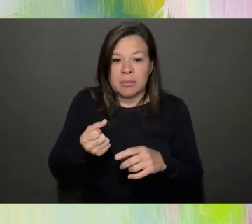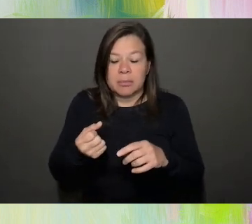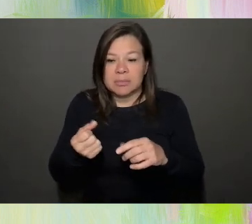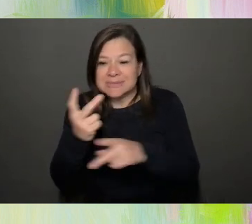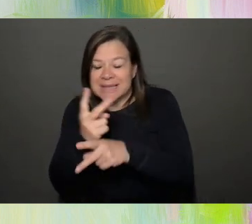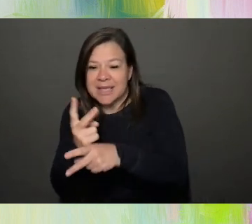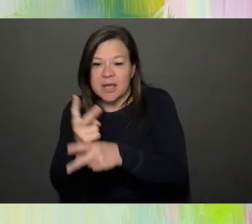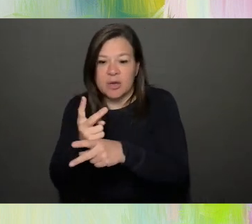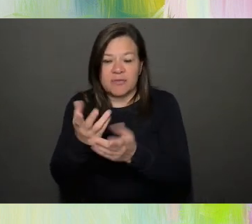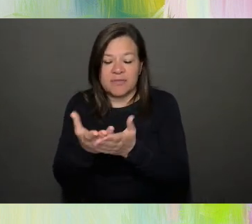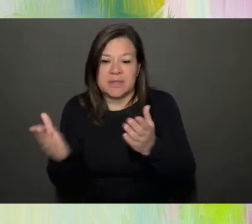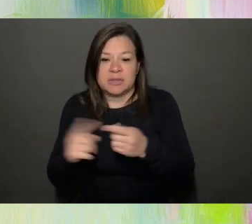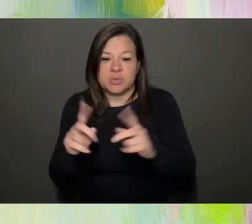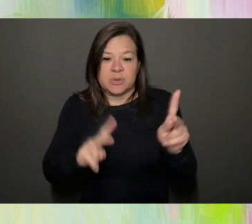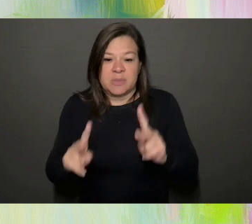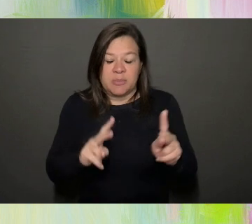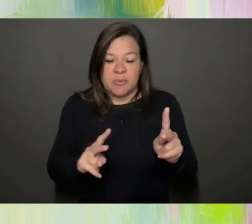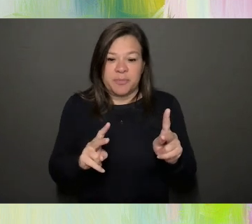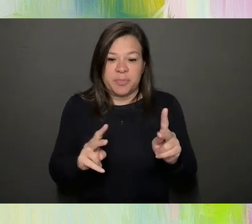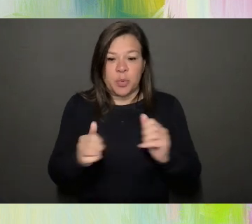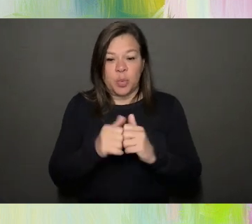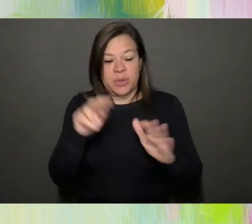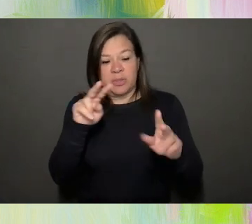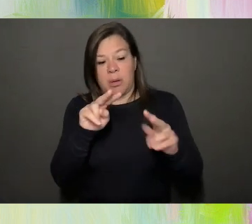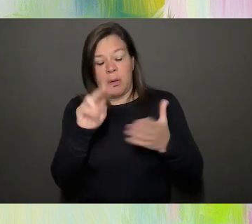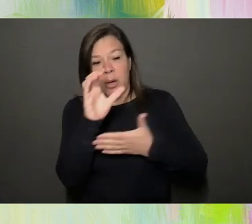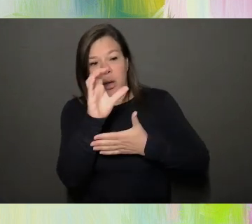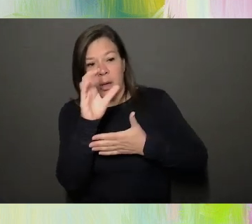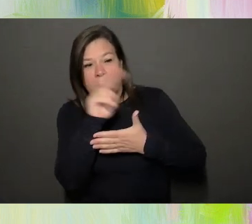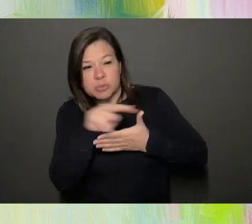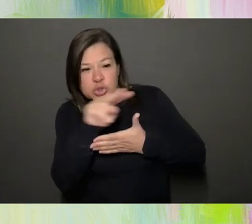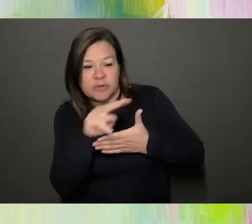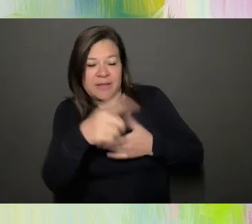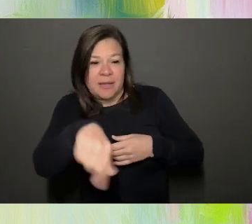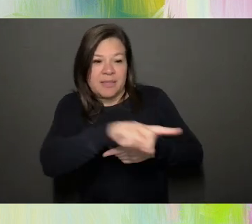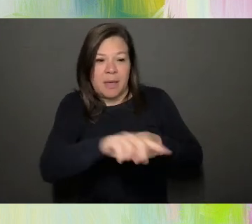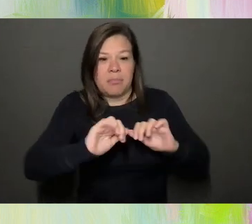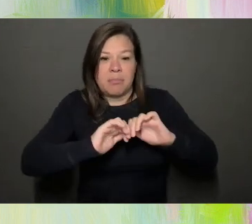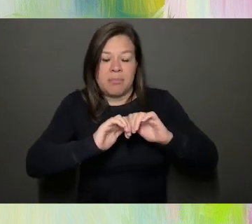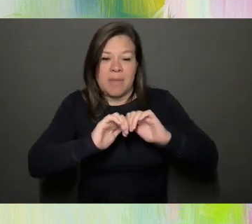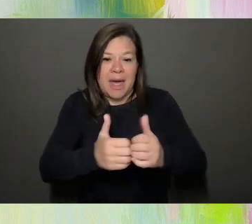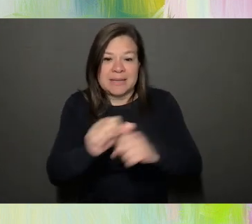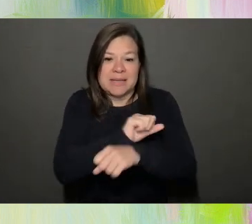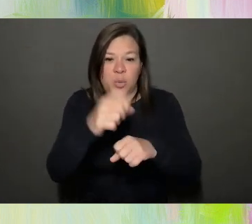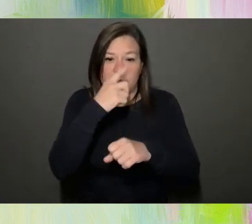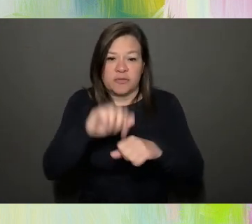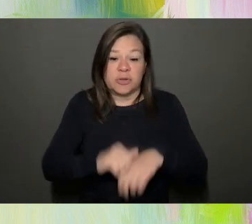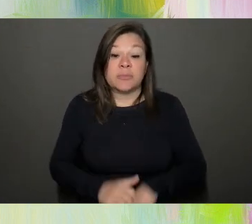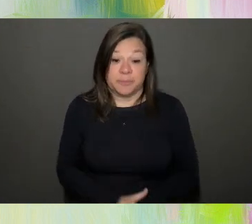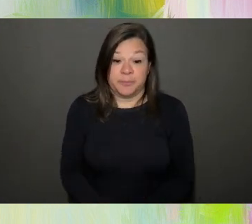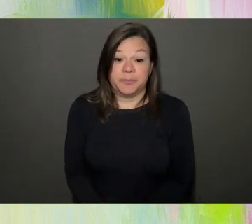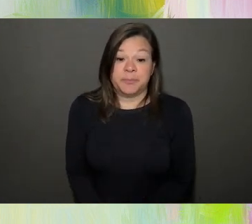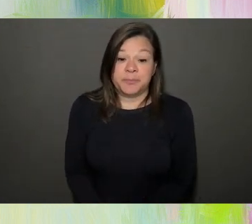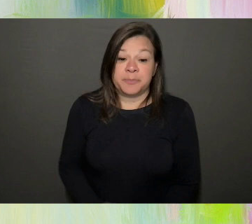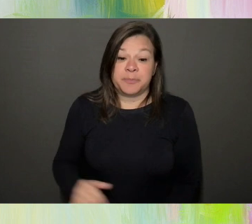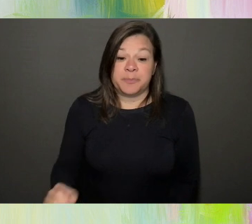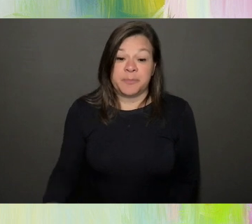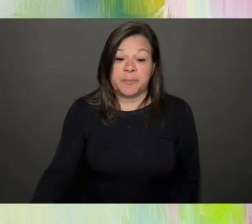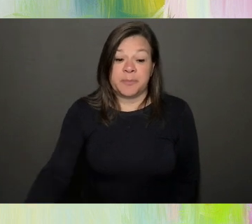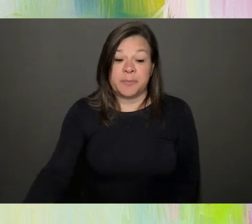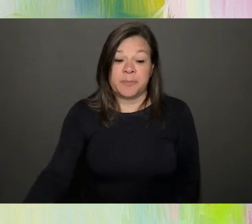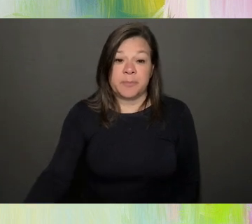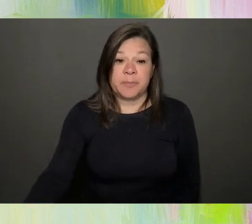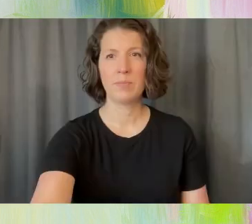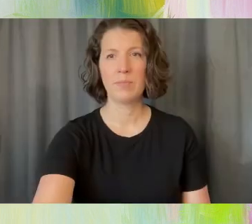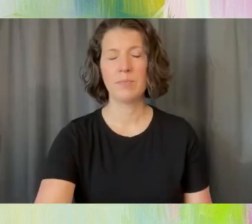people, with the observing and listening to them? How does that work for you? Well, it's a good question. You